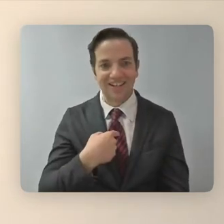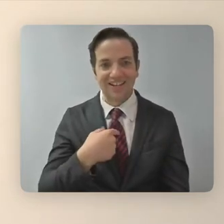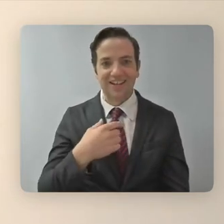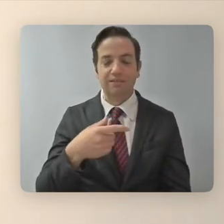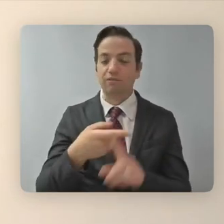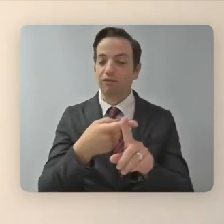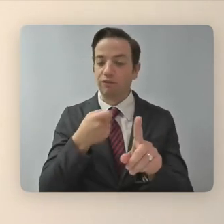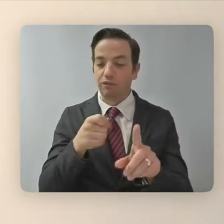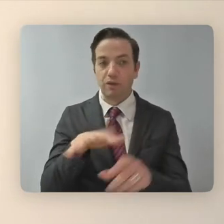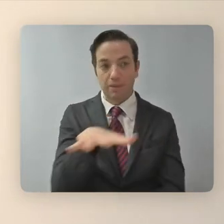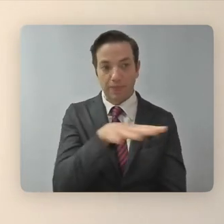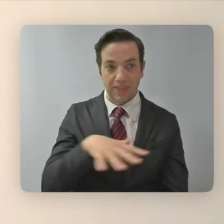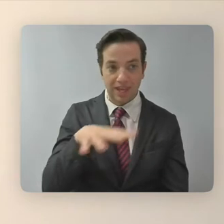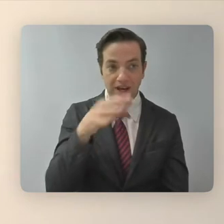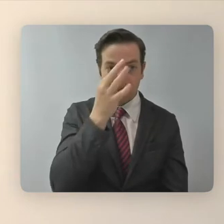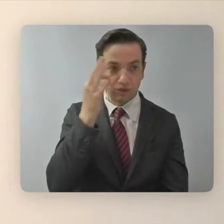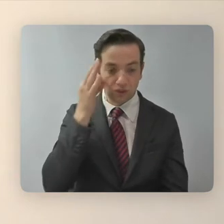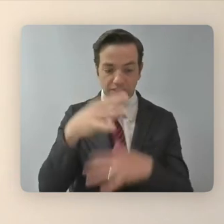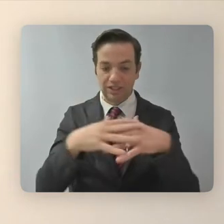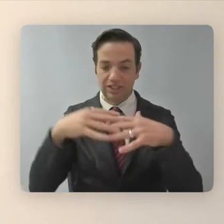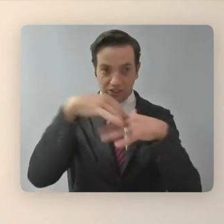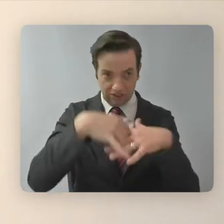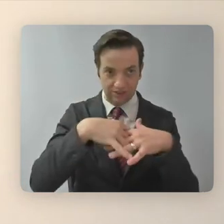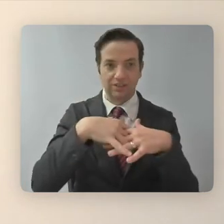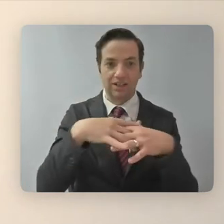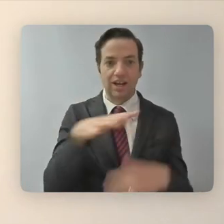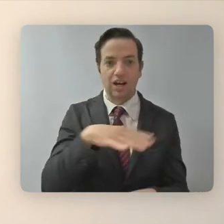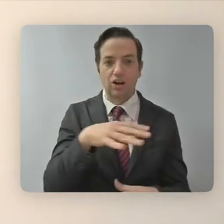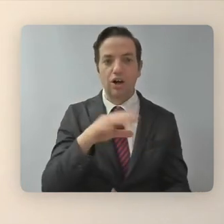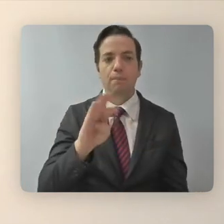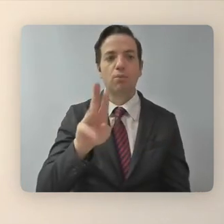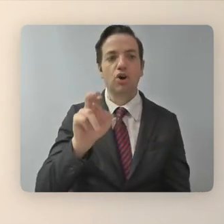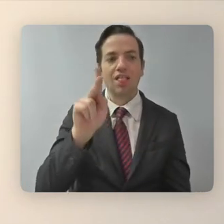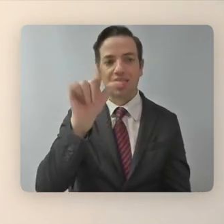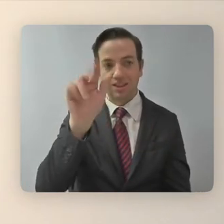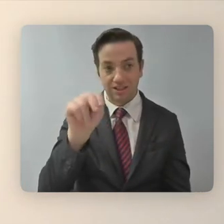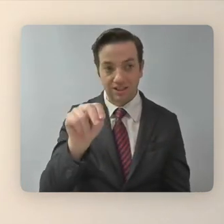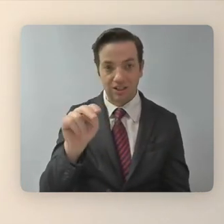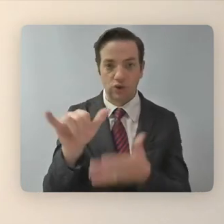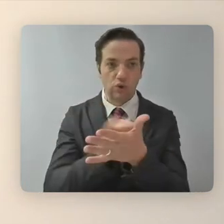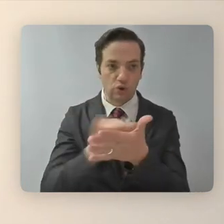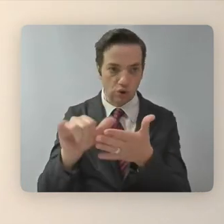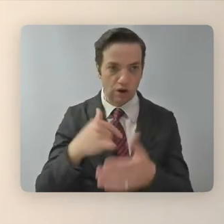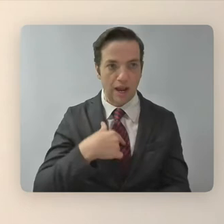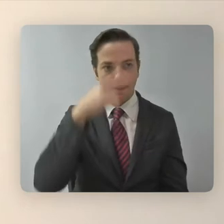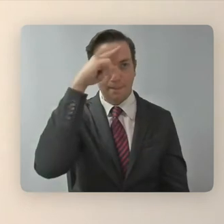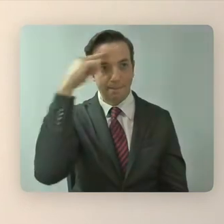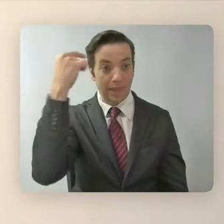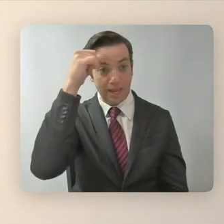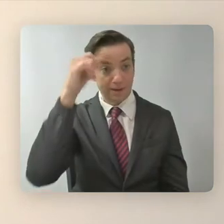Lenape, Brooklyn, New York, and I am a black man with brown skin.